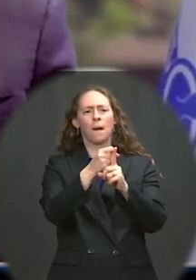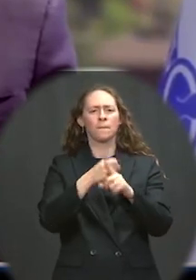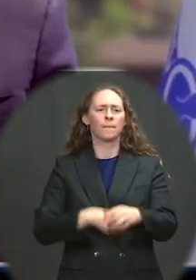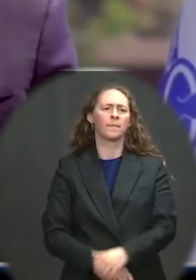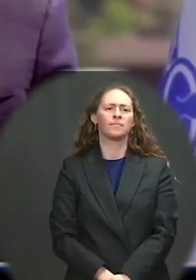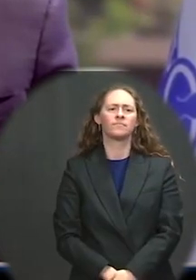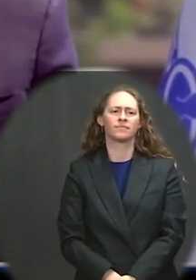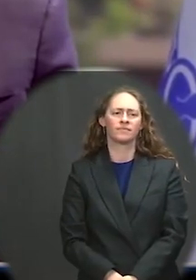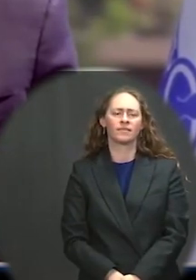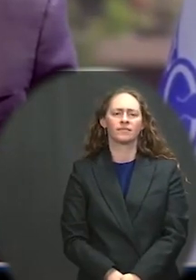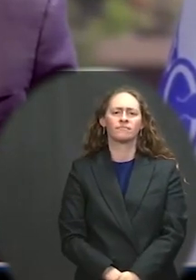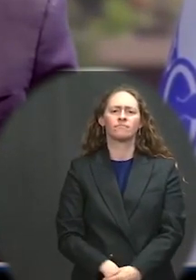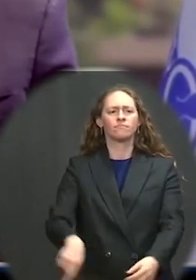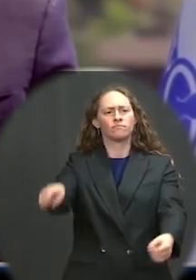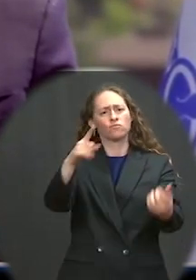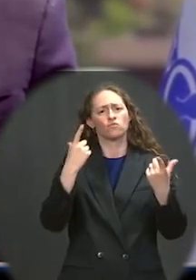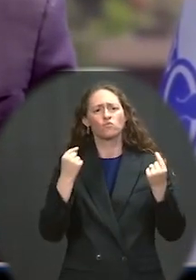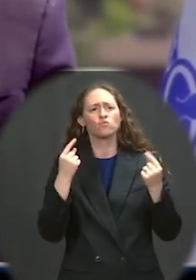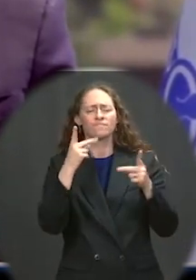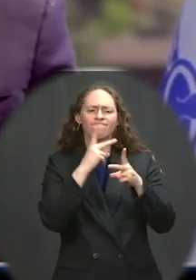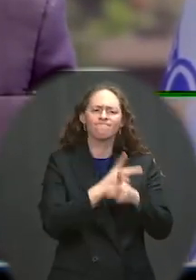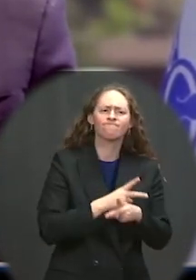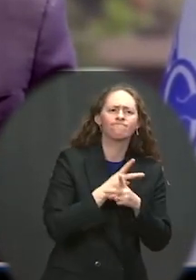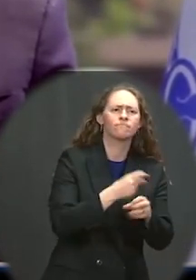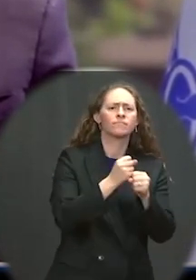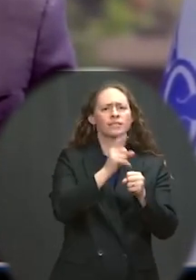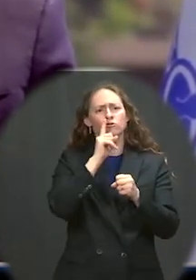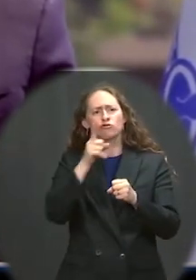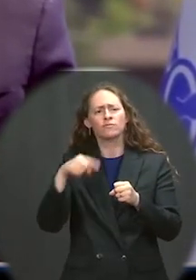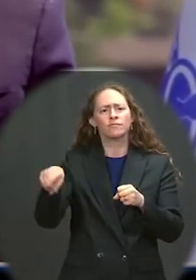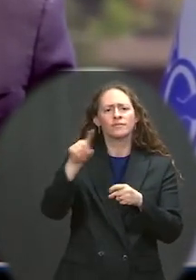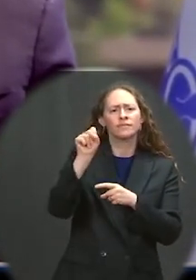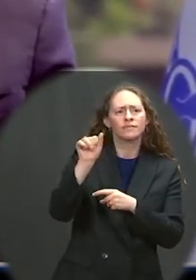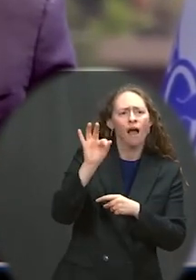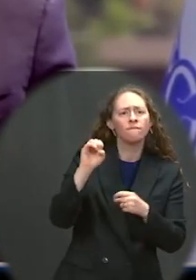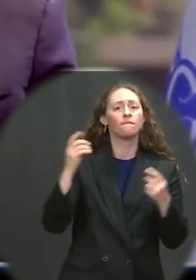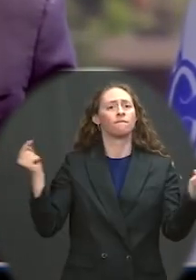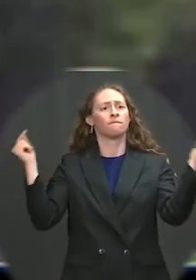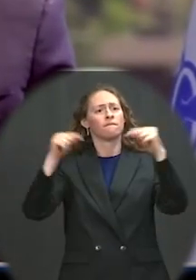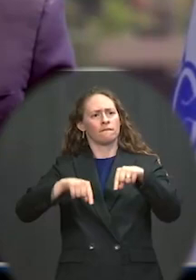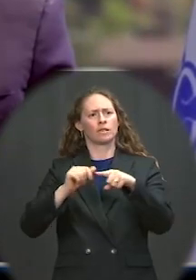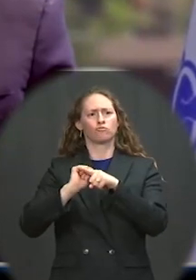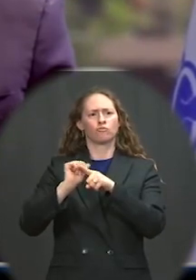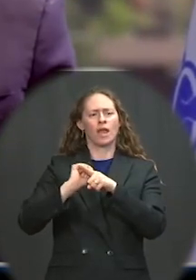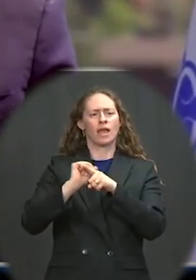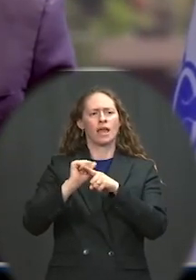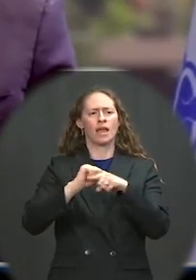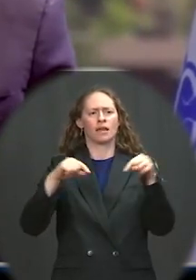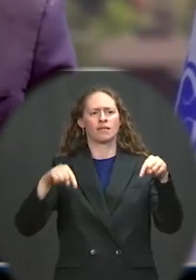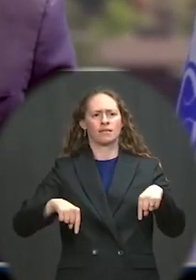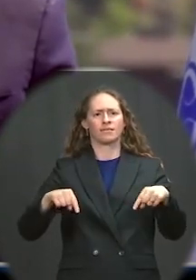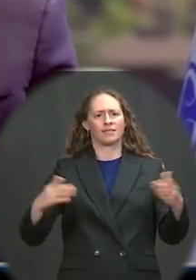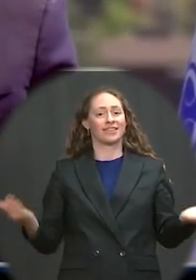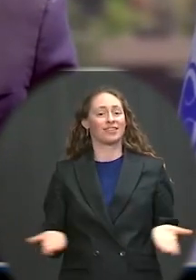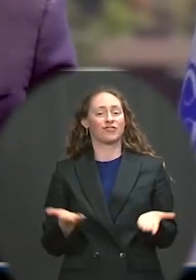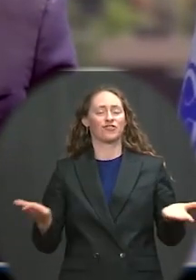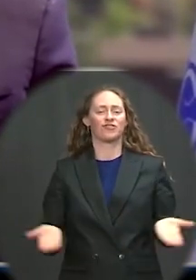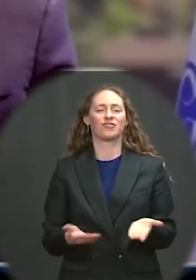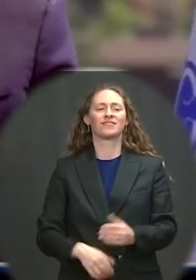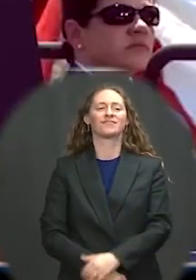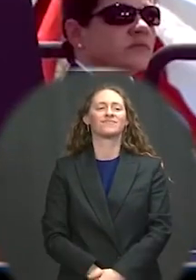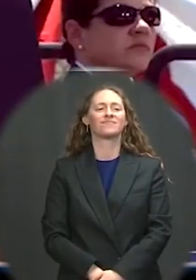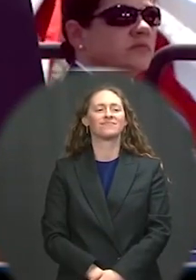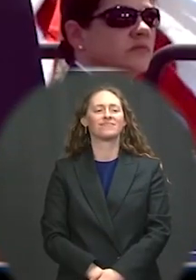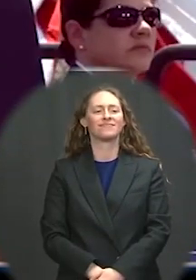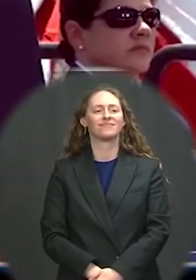you were able to go back to your lives and training here in New London to conduct your first-year class in person. It certainly